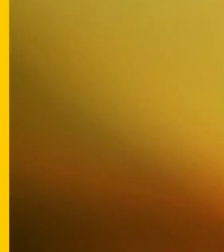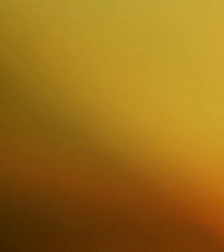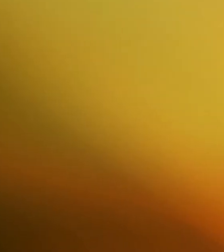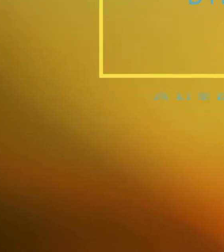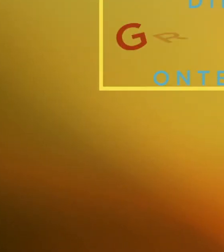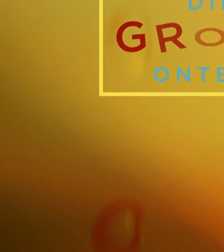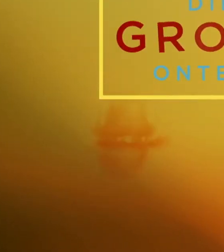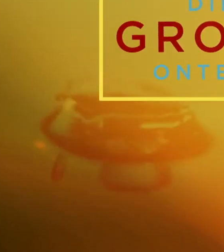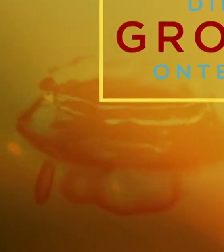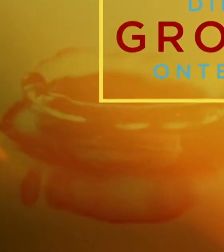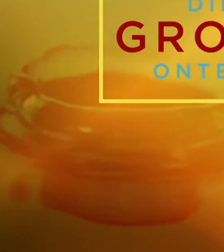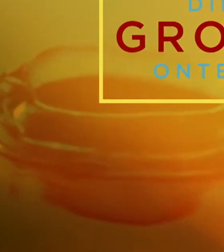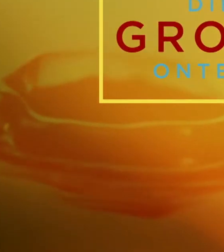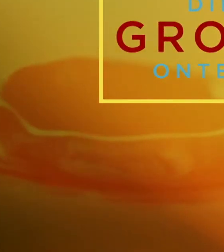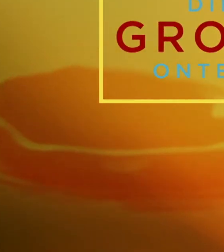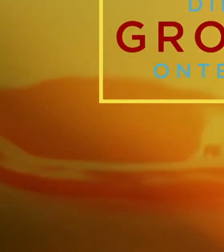Goodbye. Goodbye.